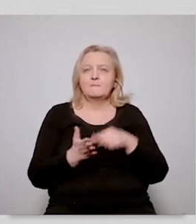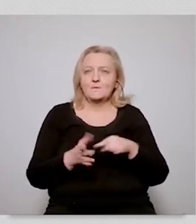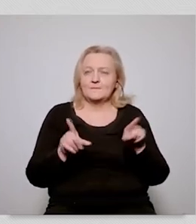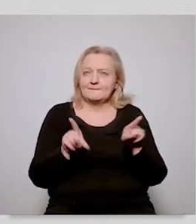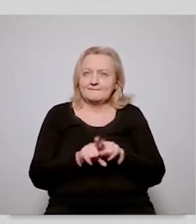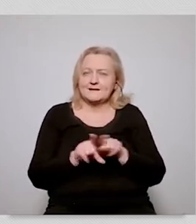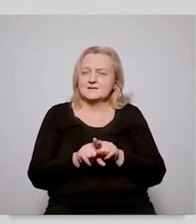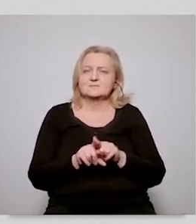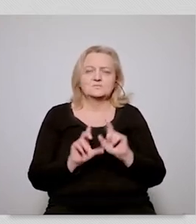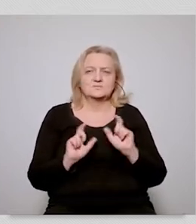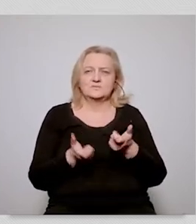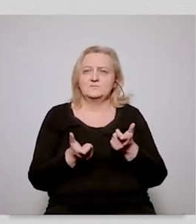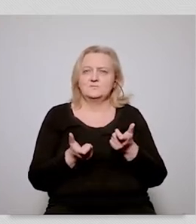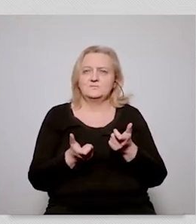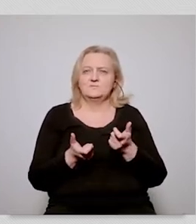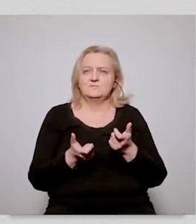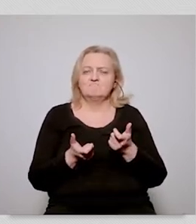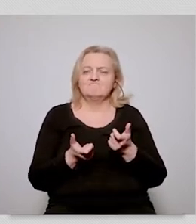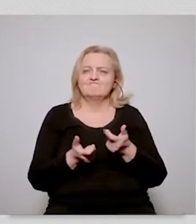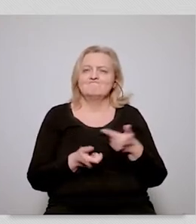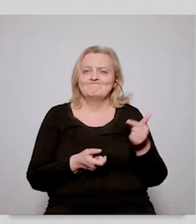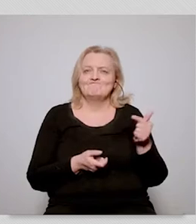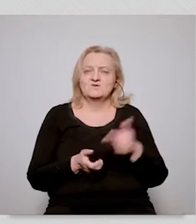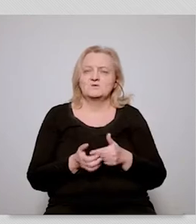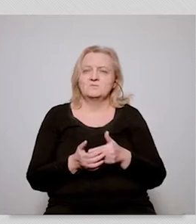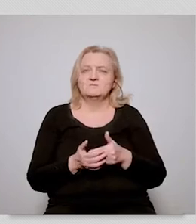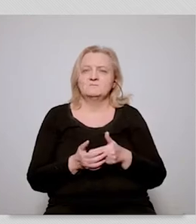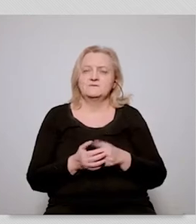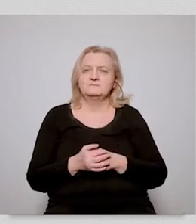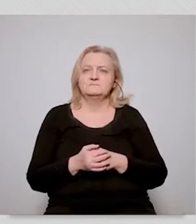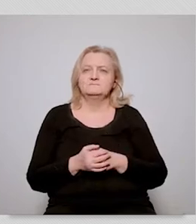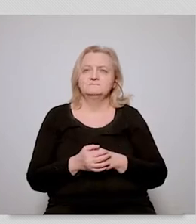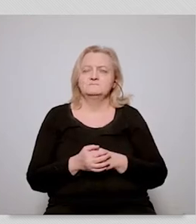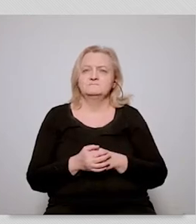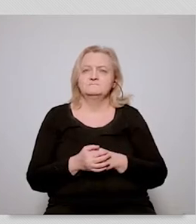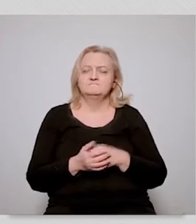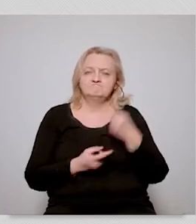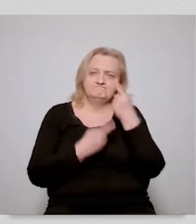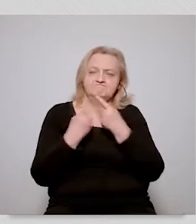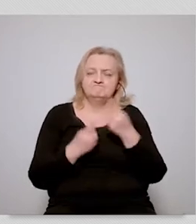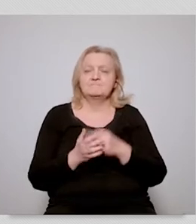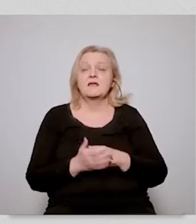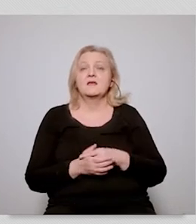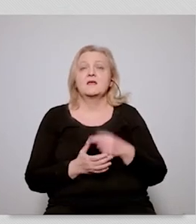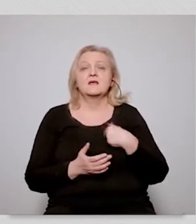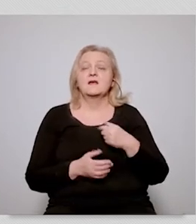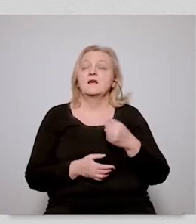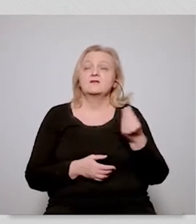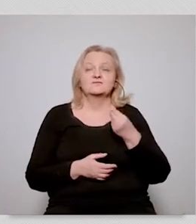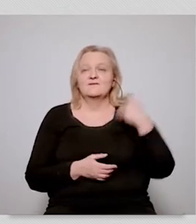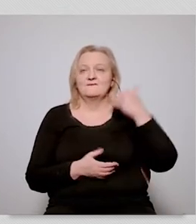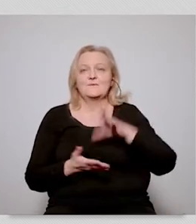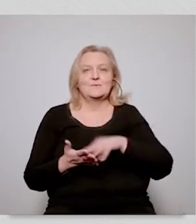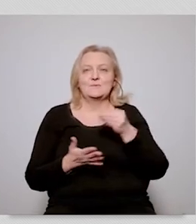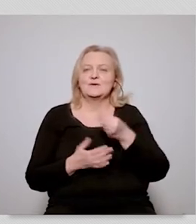do some progress economically so this is something we have to take into account as well i realize that i haven't